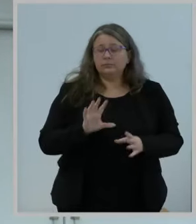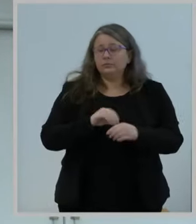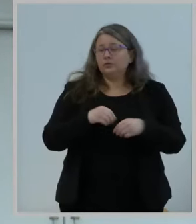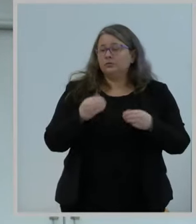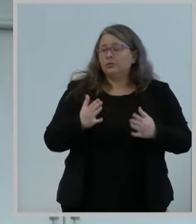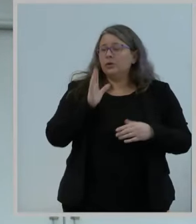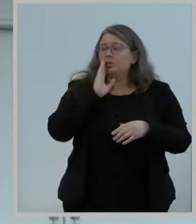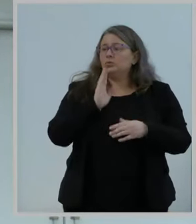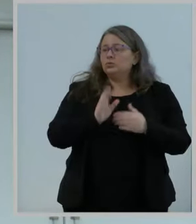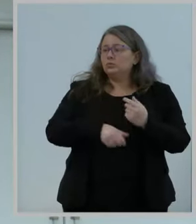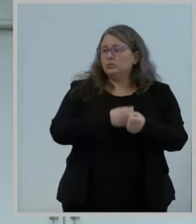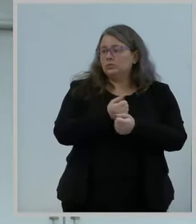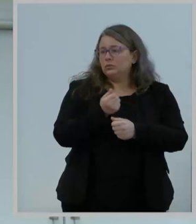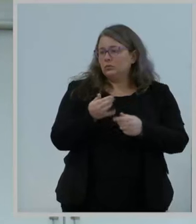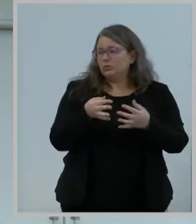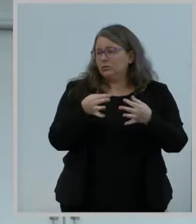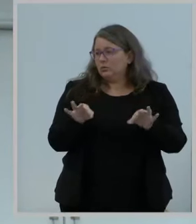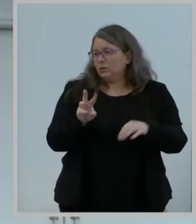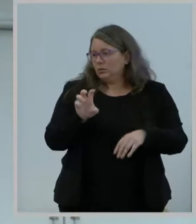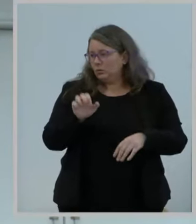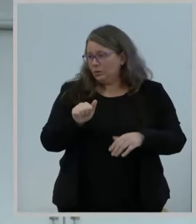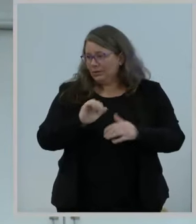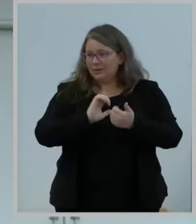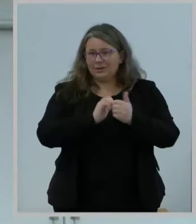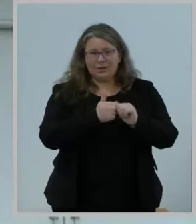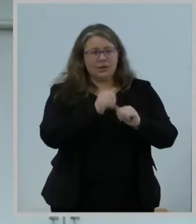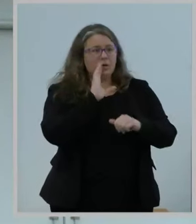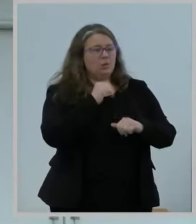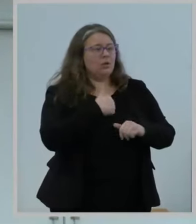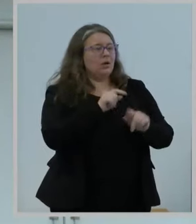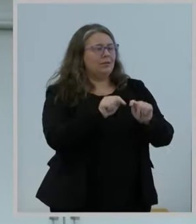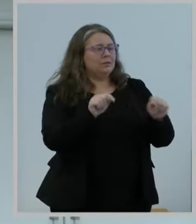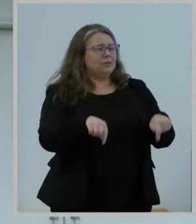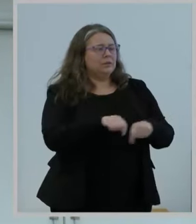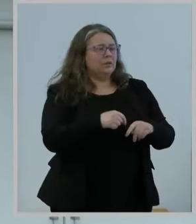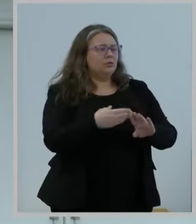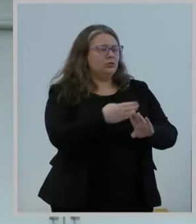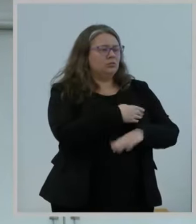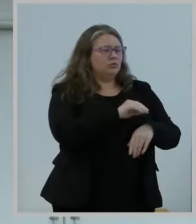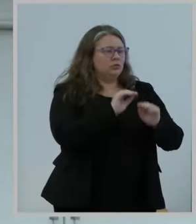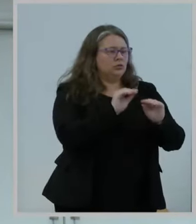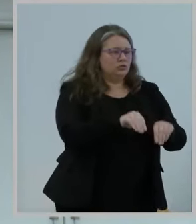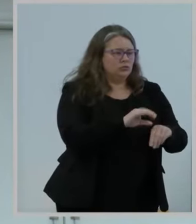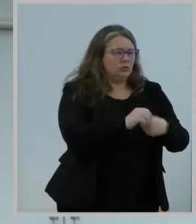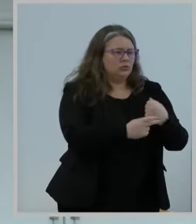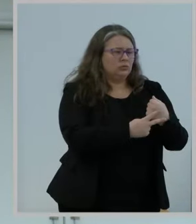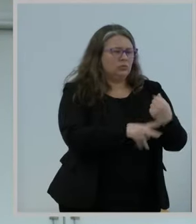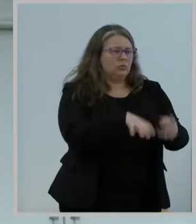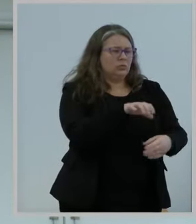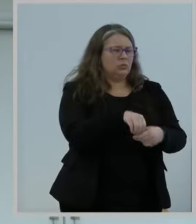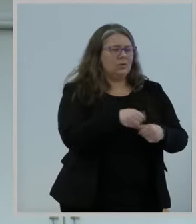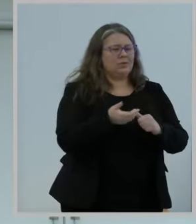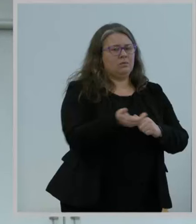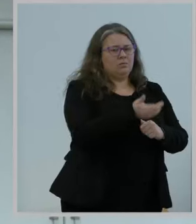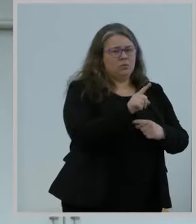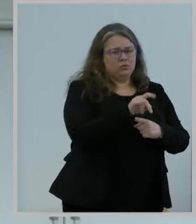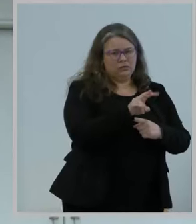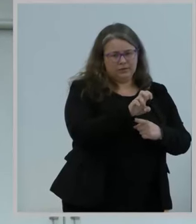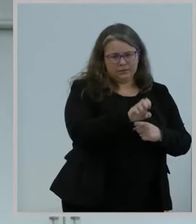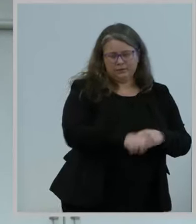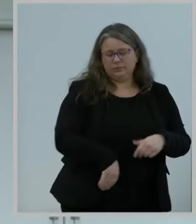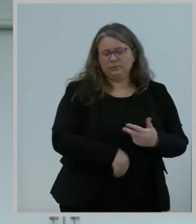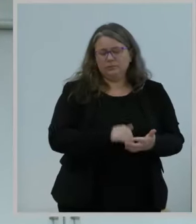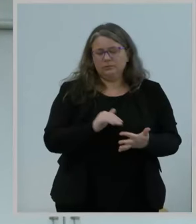devices to display message templates that would be pre-installed and stored on the mobile device itself. Second, to help the public to